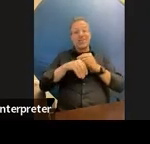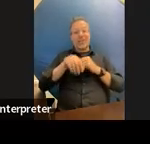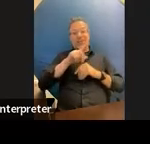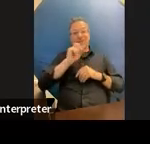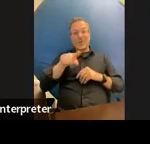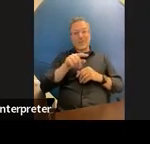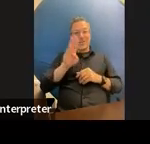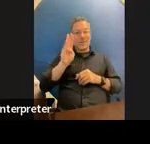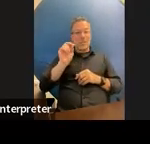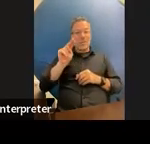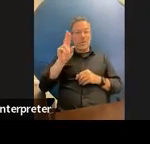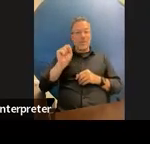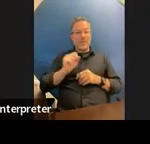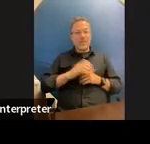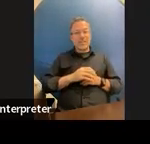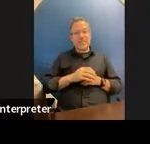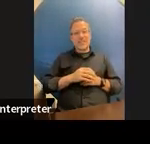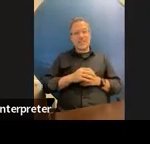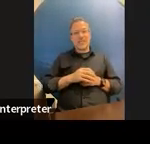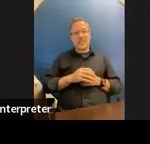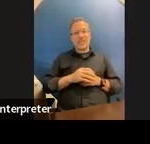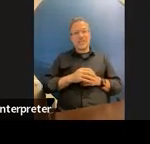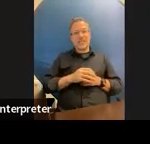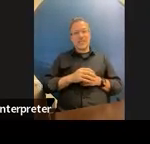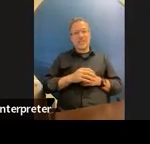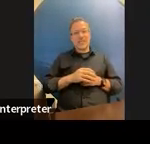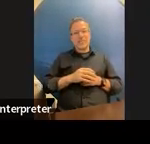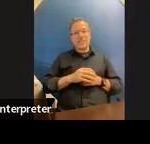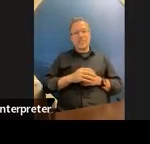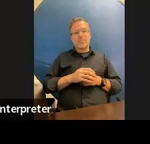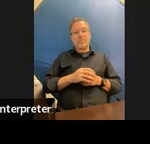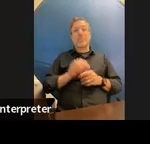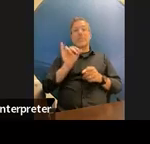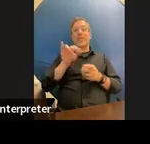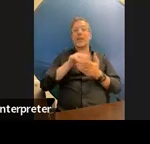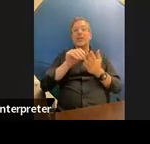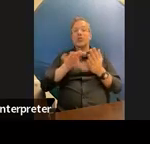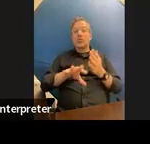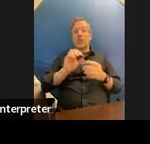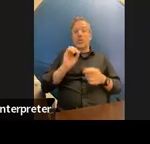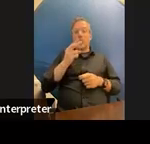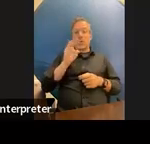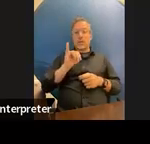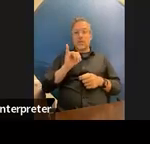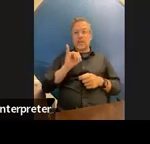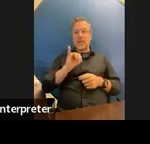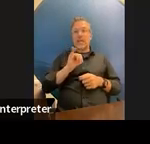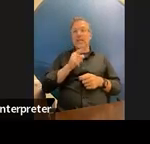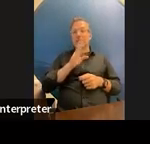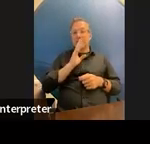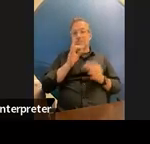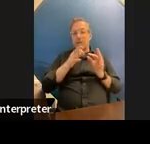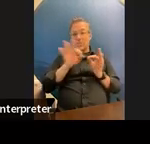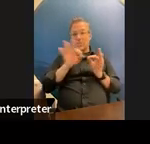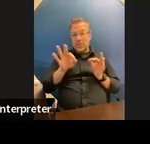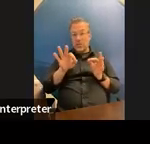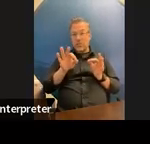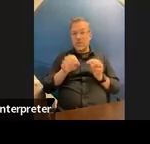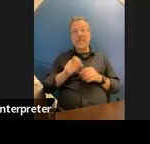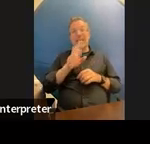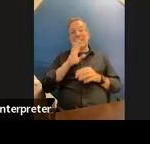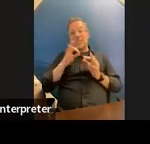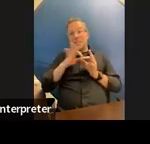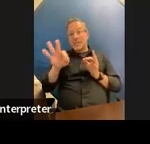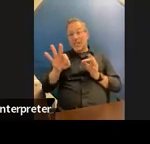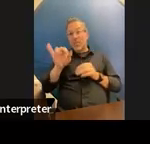a trick so for this student with ohi and speech language is speech language a special education